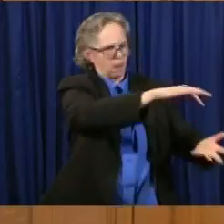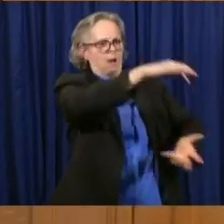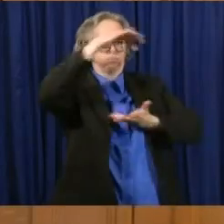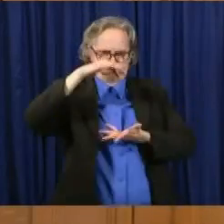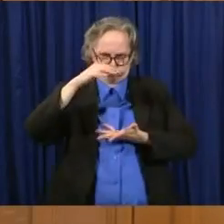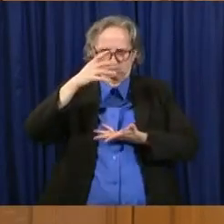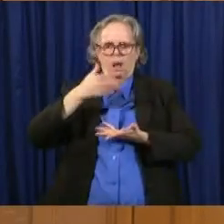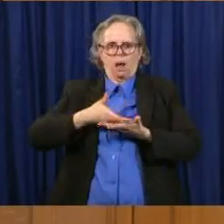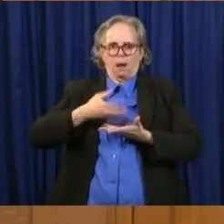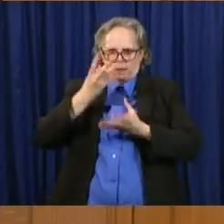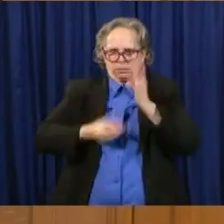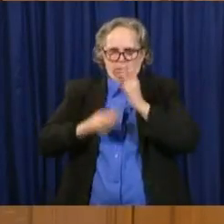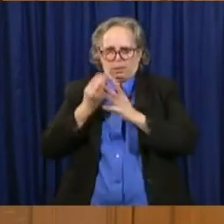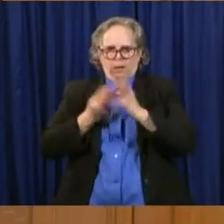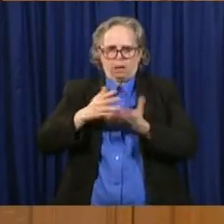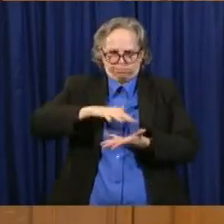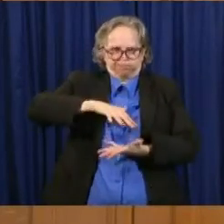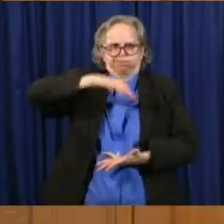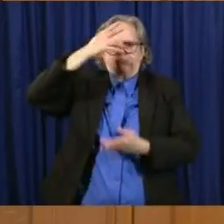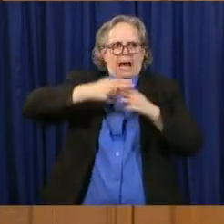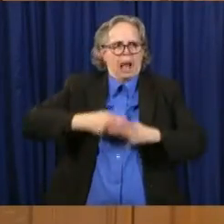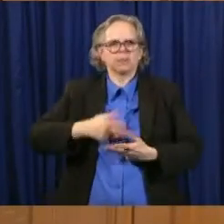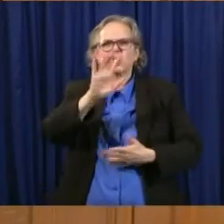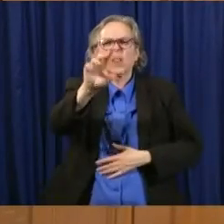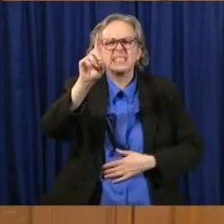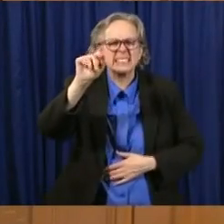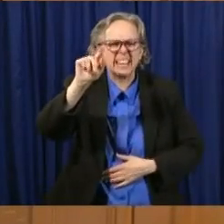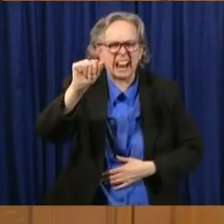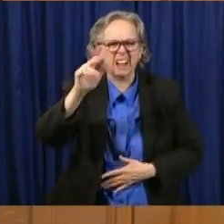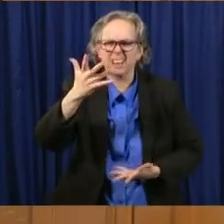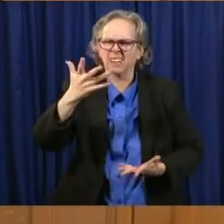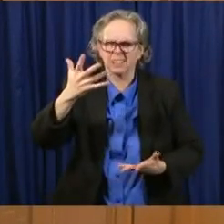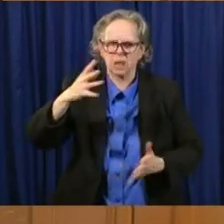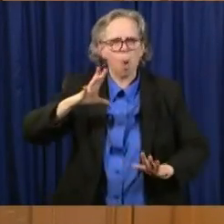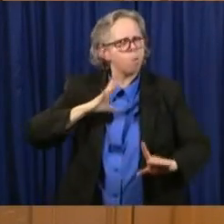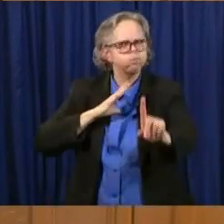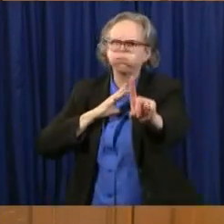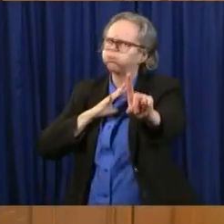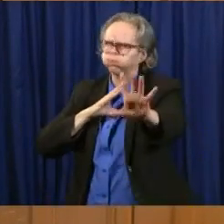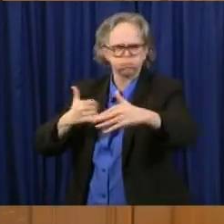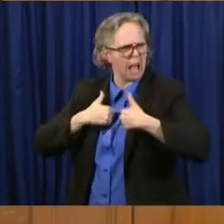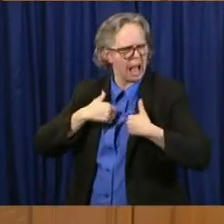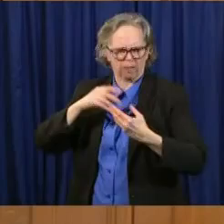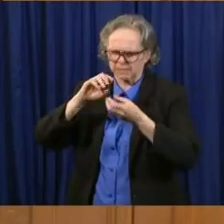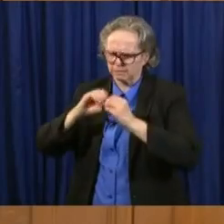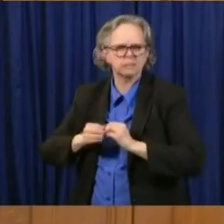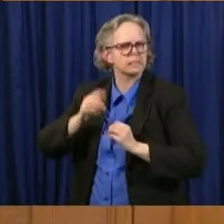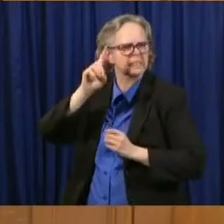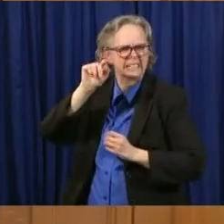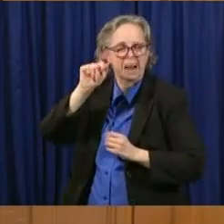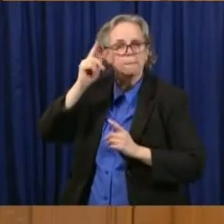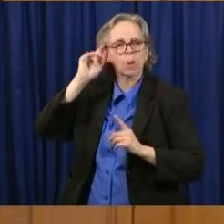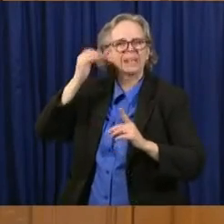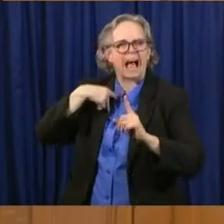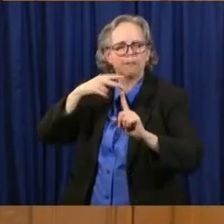useful. But we always have to look deeper and understand the data, understand what's good and bad about the way it's reported, and look at